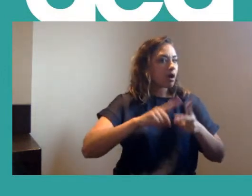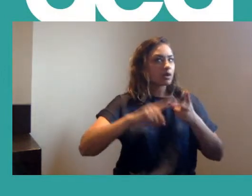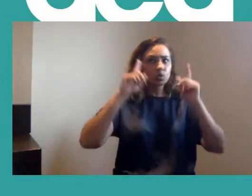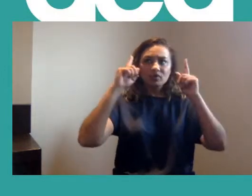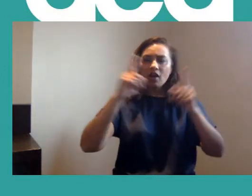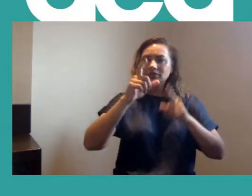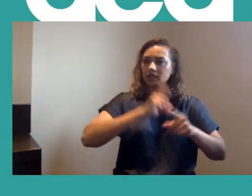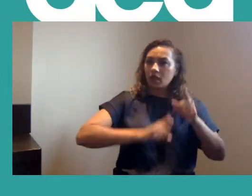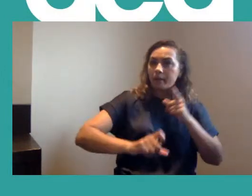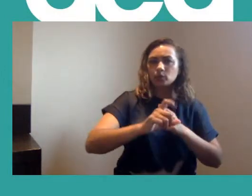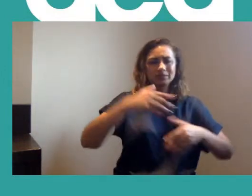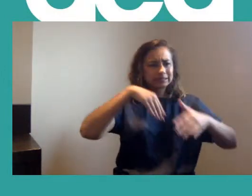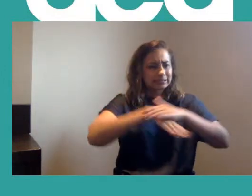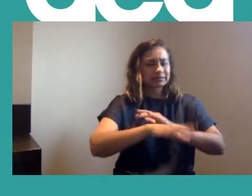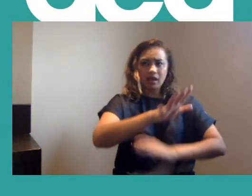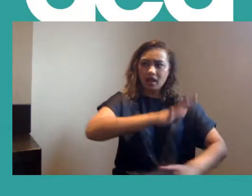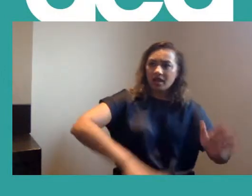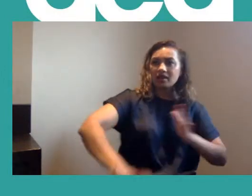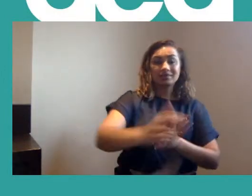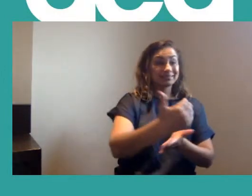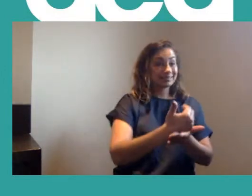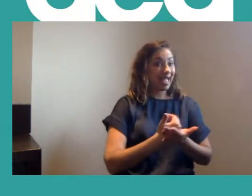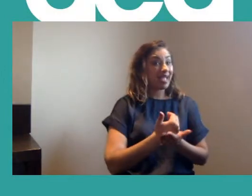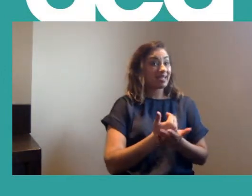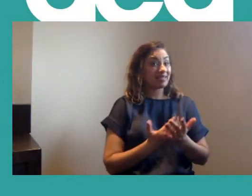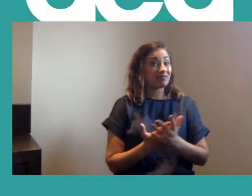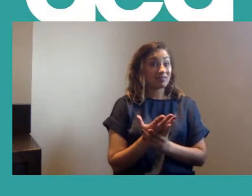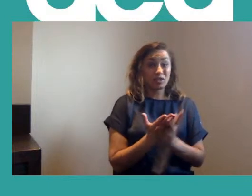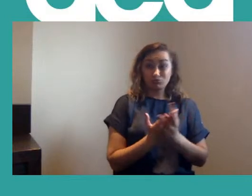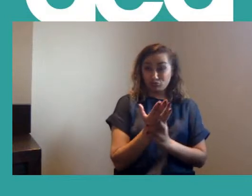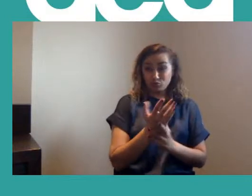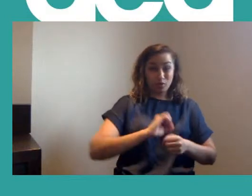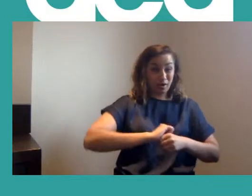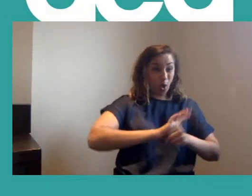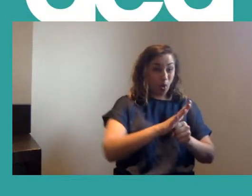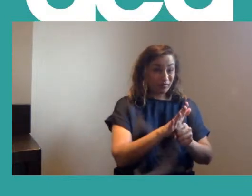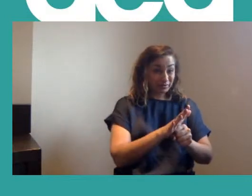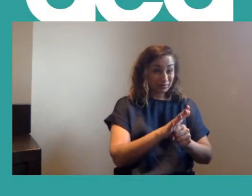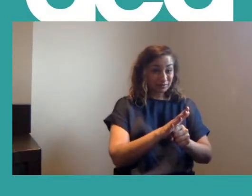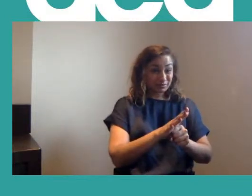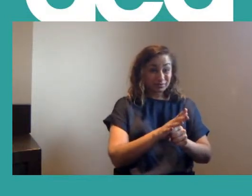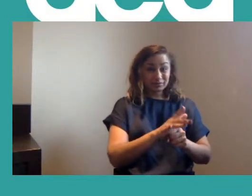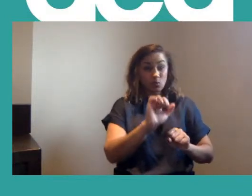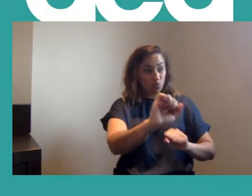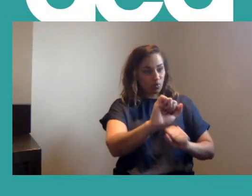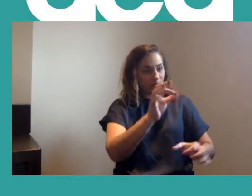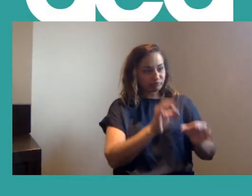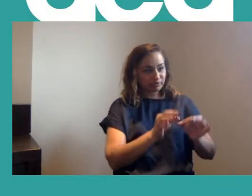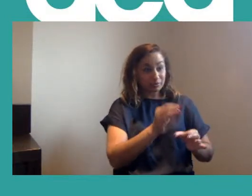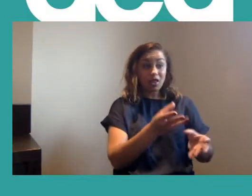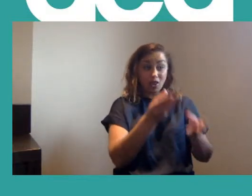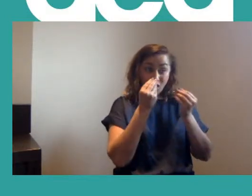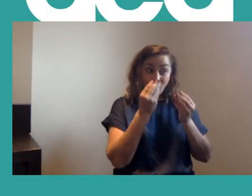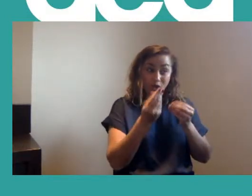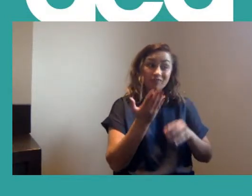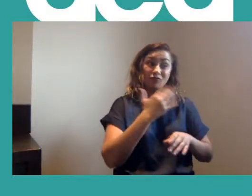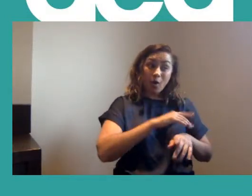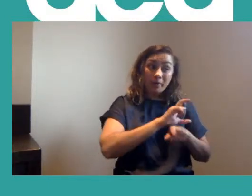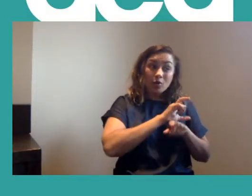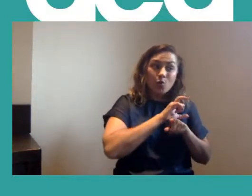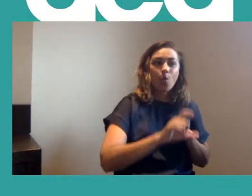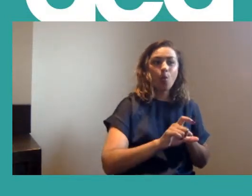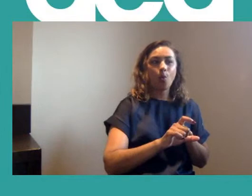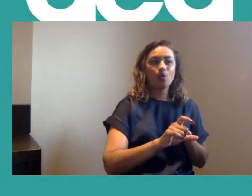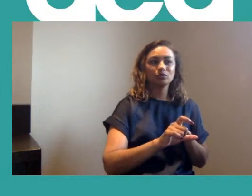community that they work in safe during a global pandemic because of the principles they had learned several months earlier on